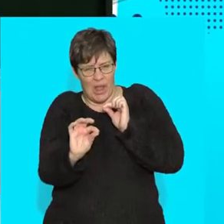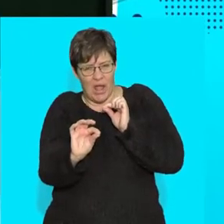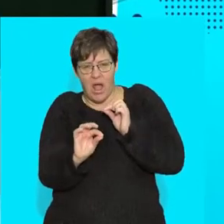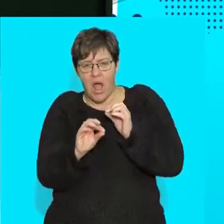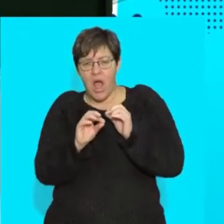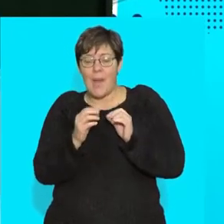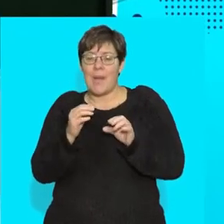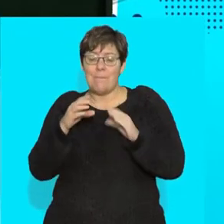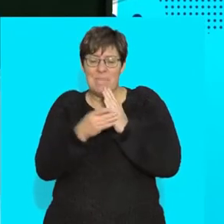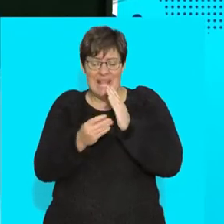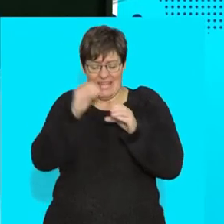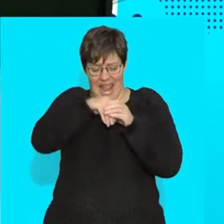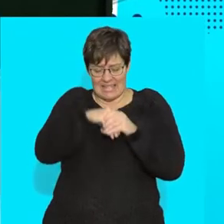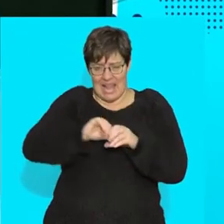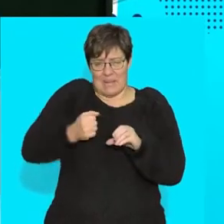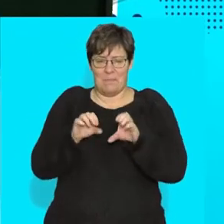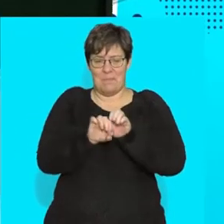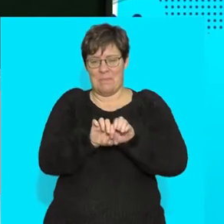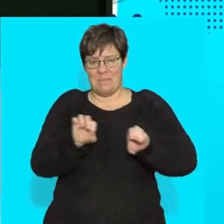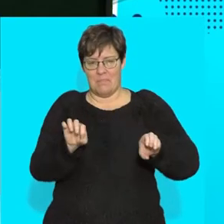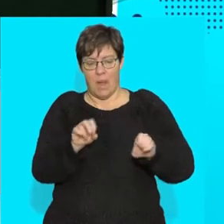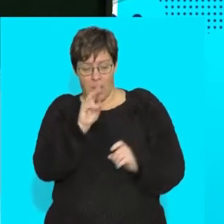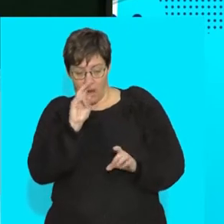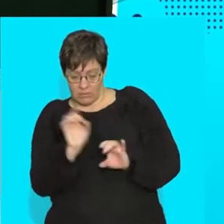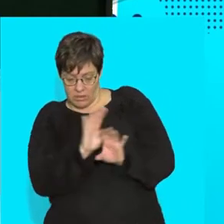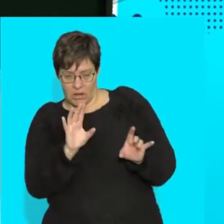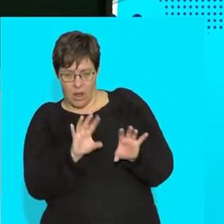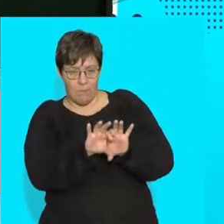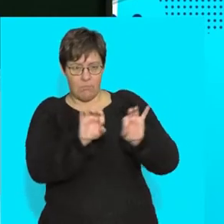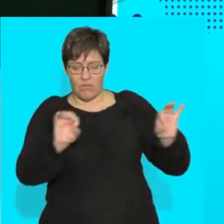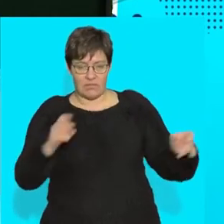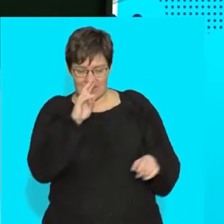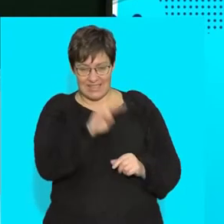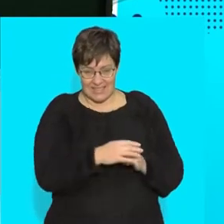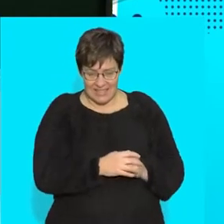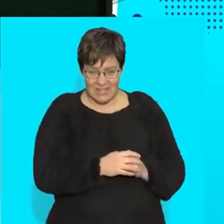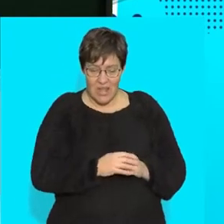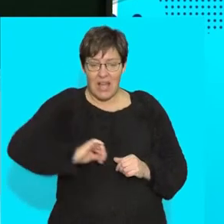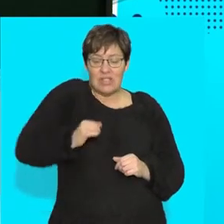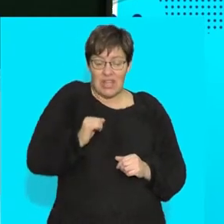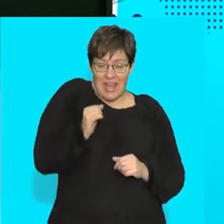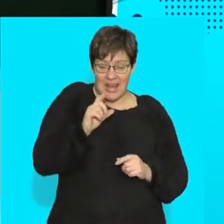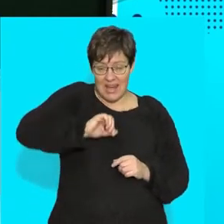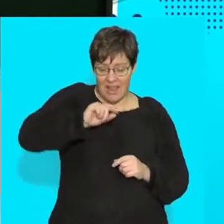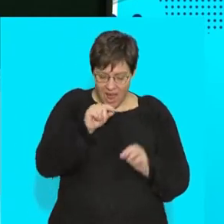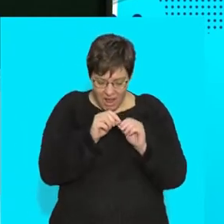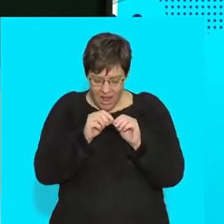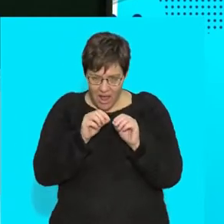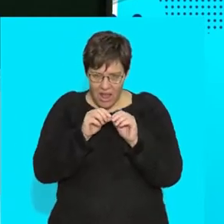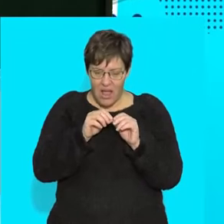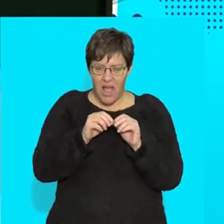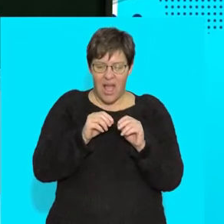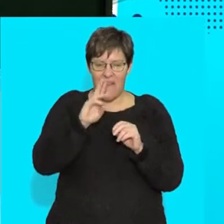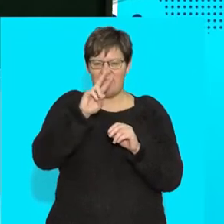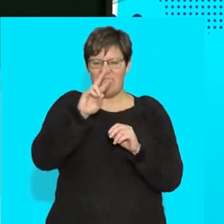everything in. But it's not as obvious as my burrovos. So next time you play with your chicken wing, just take the fat out,